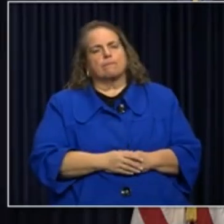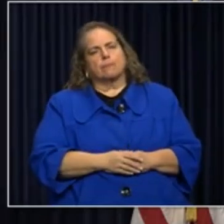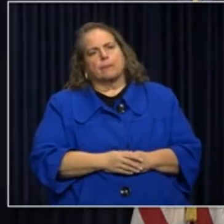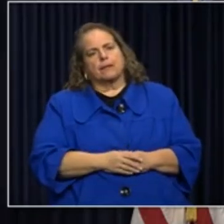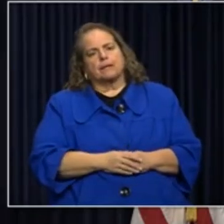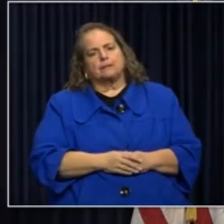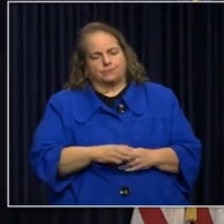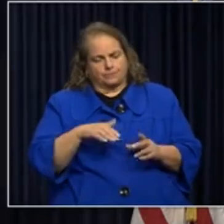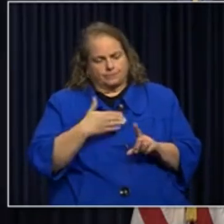Next question. question.